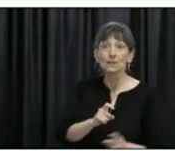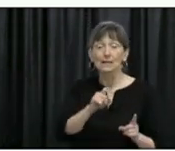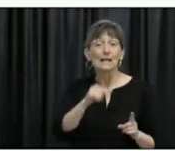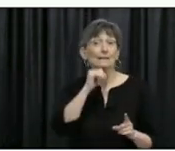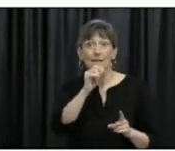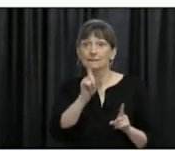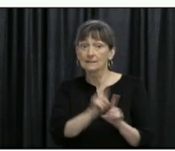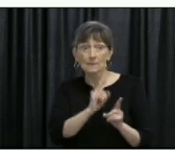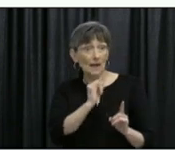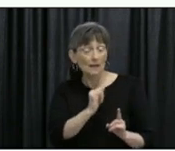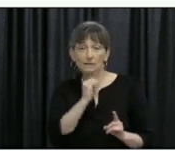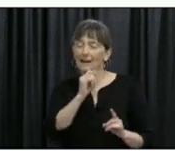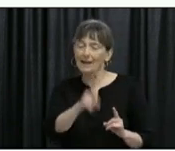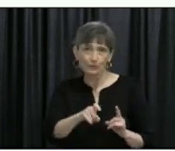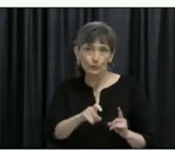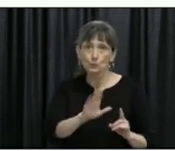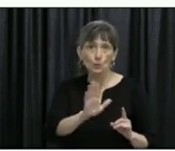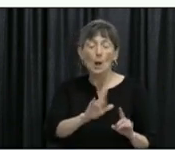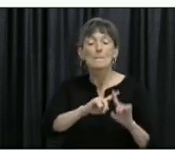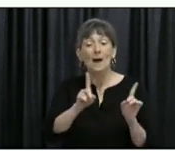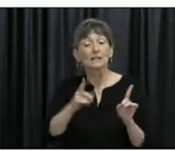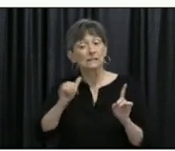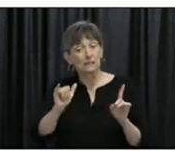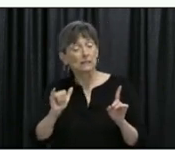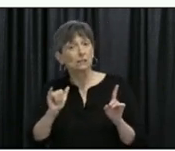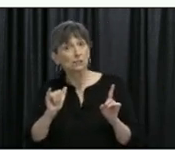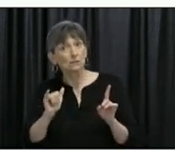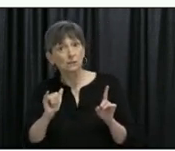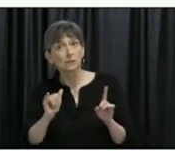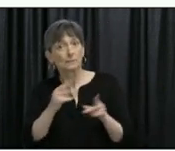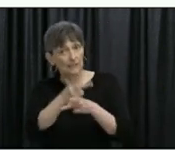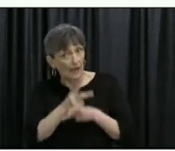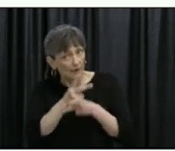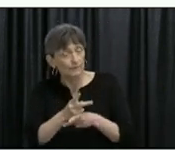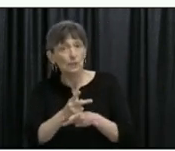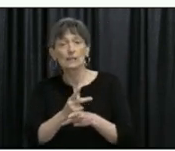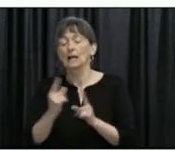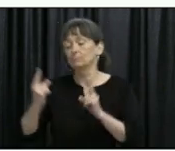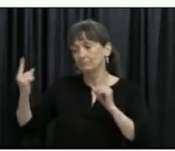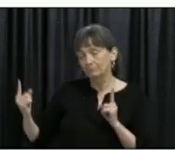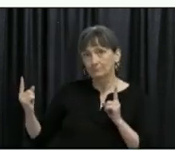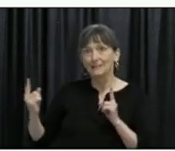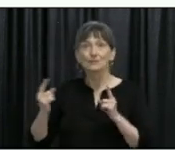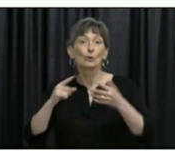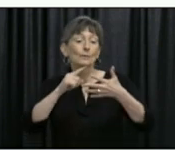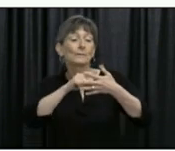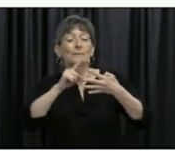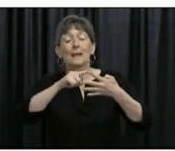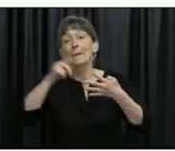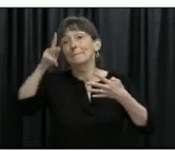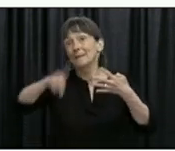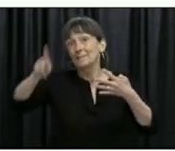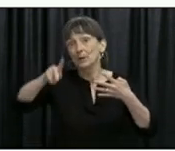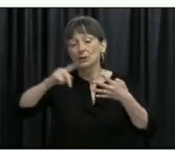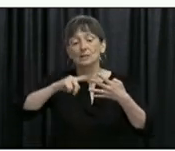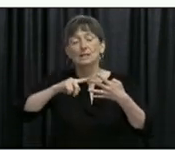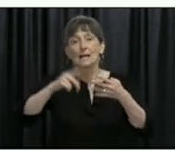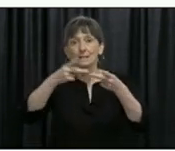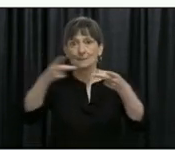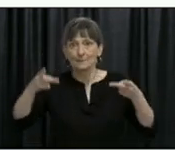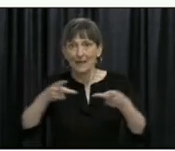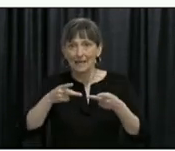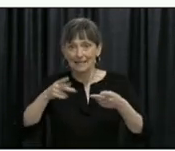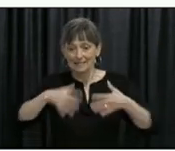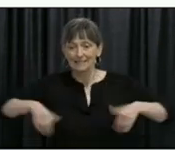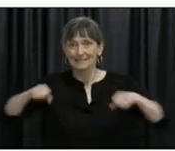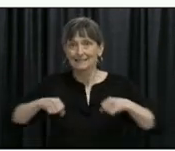or anyone else's. So, I want you to all remember four words, people, space, time, place. These are the important things you need to